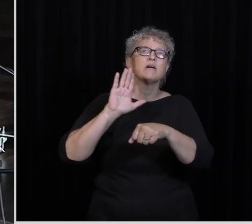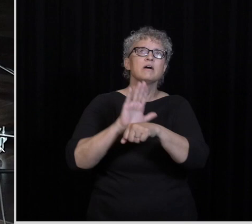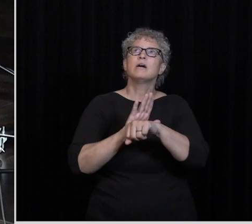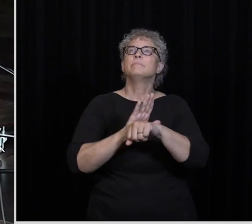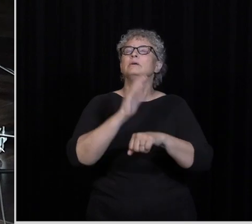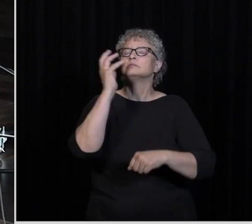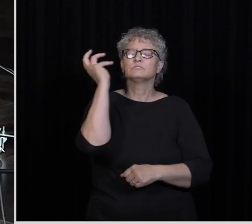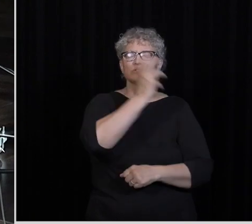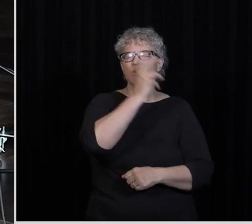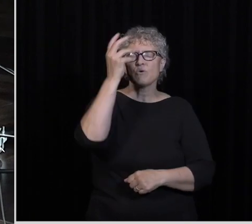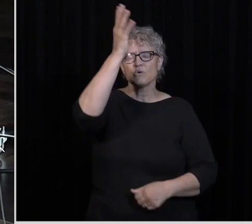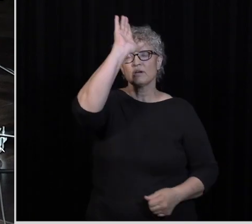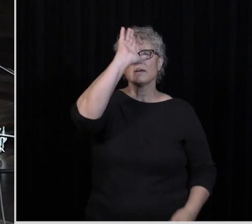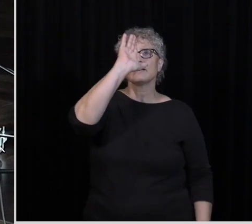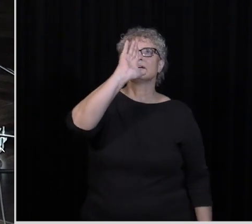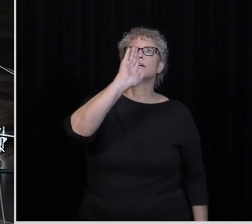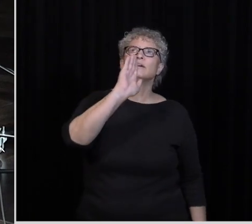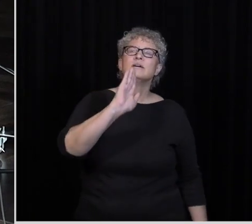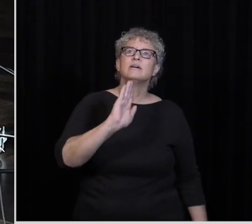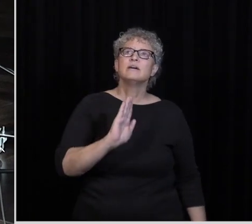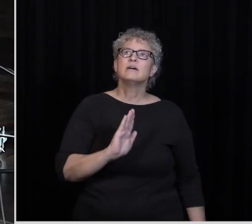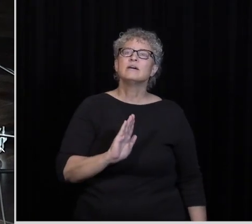promise, O God